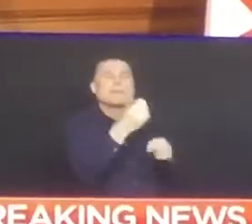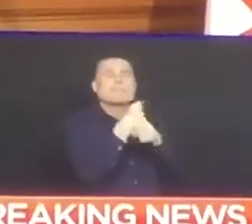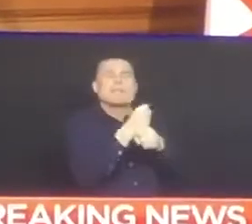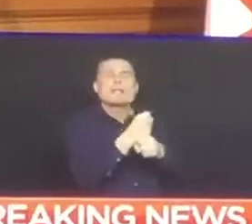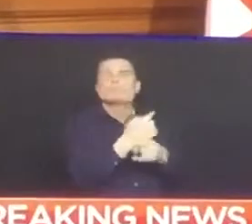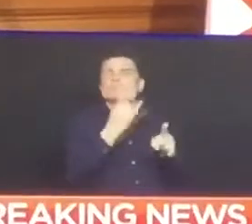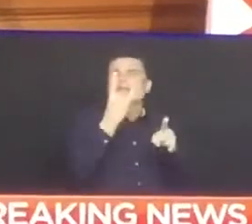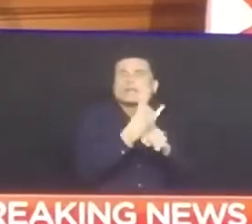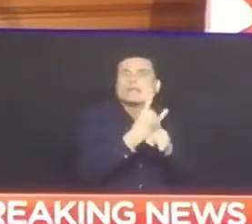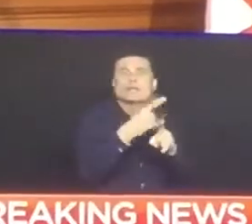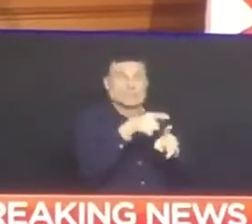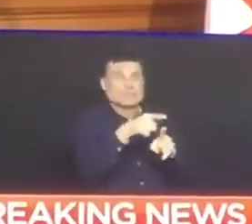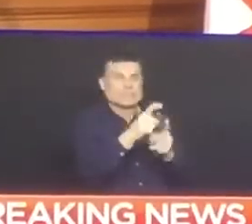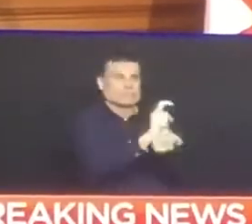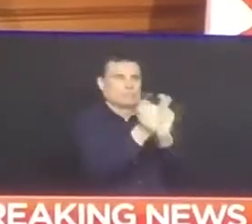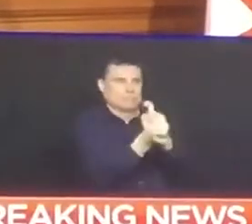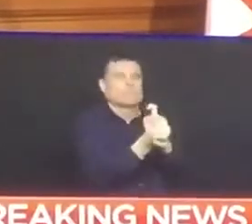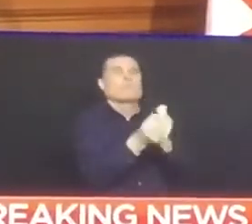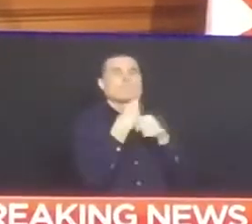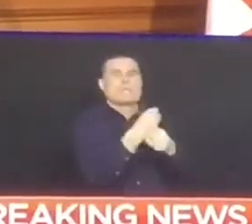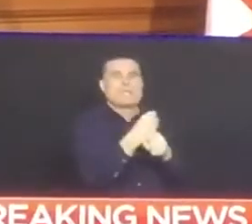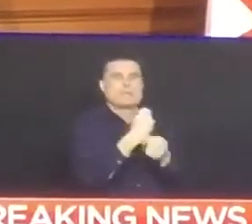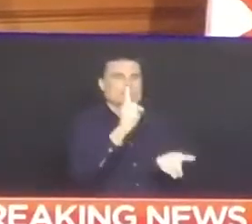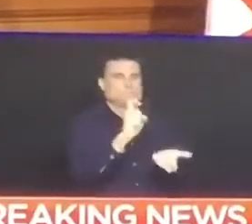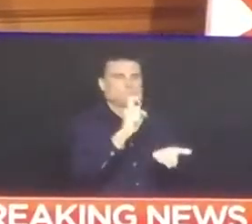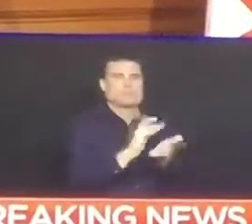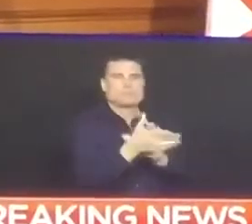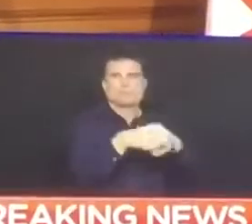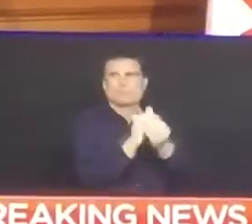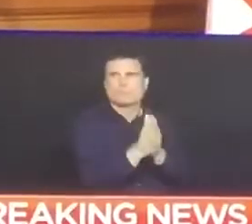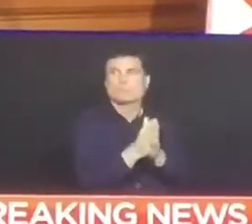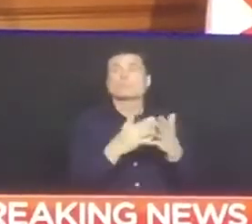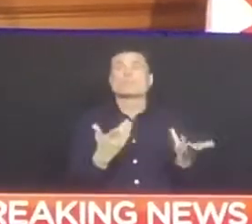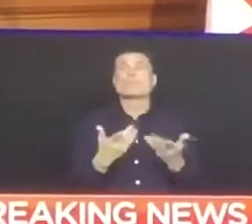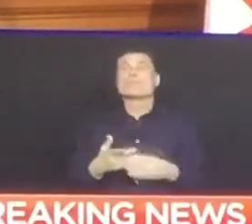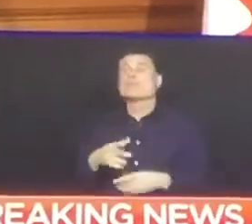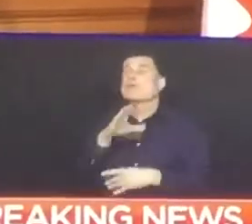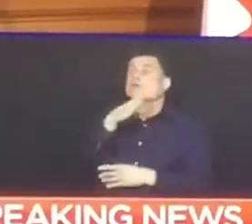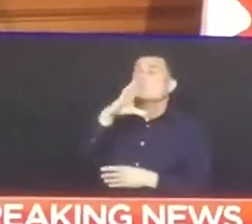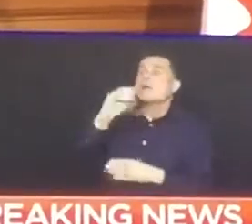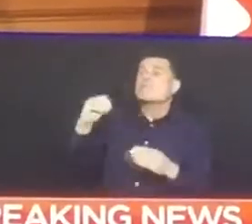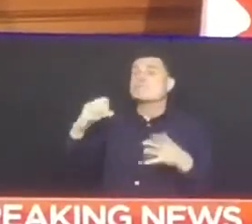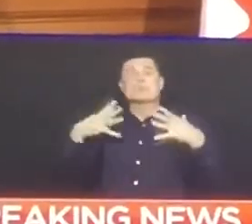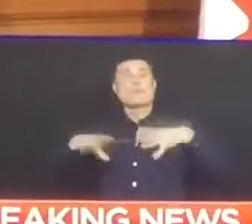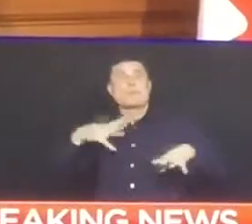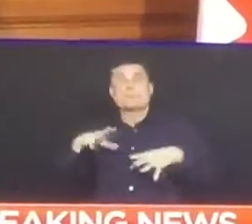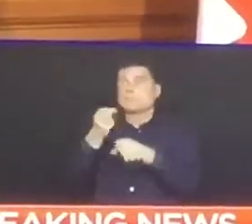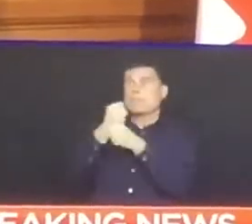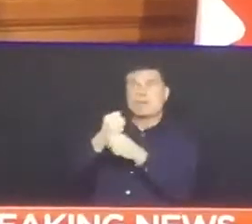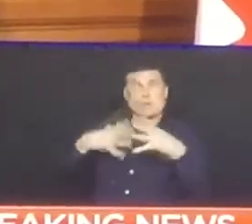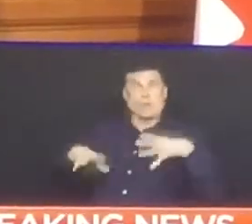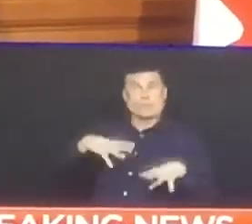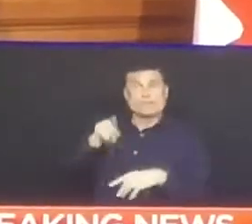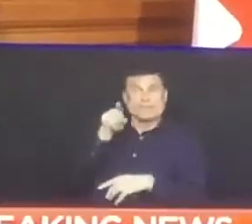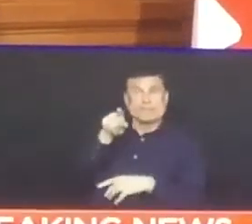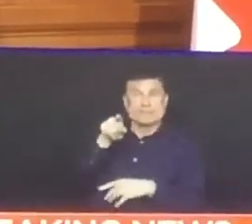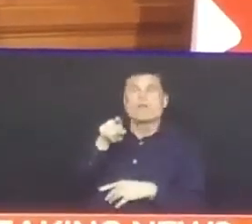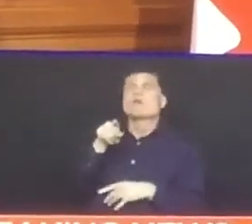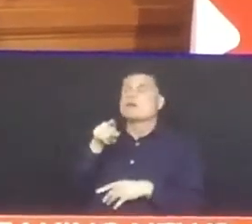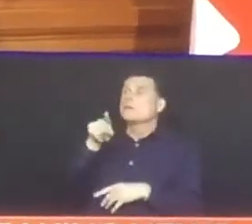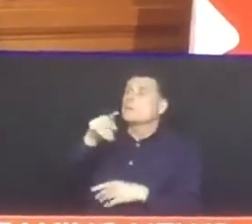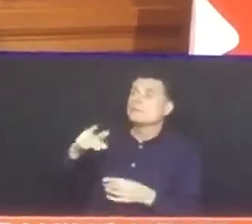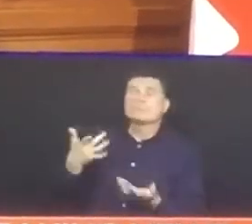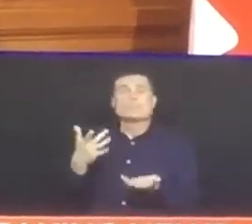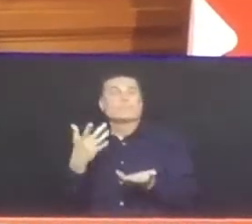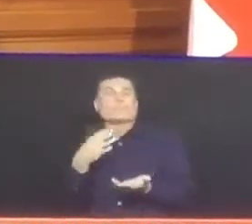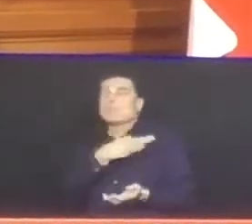supplies that they need. Finally, tonight, I want to speak to the people who are feeling unsafe, who can't make rent this month or